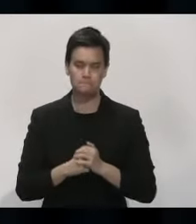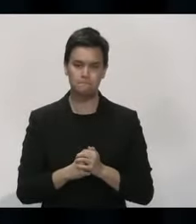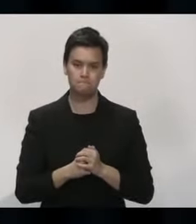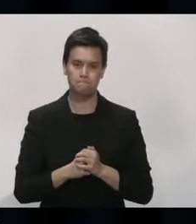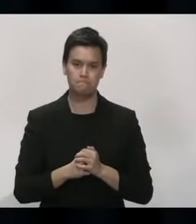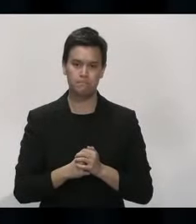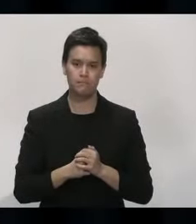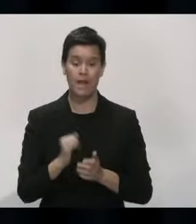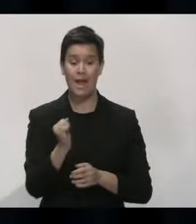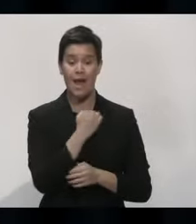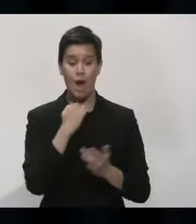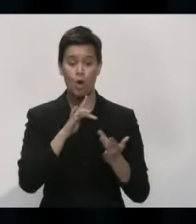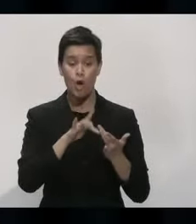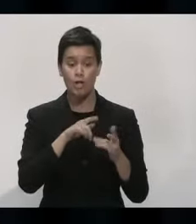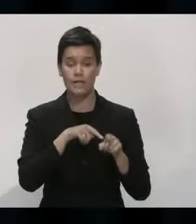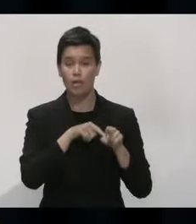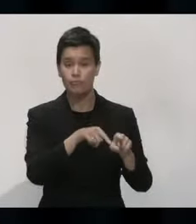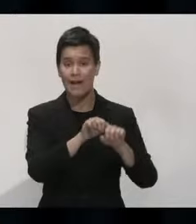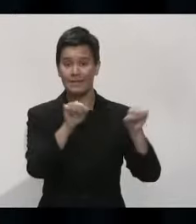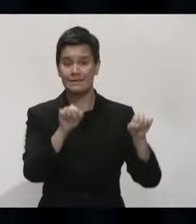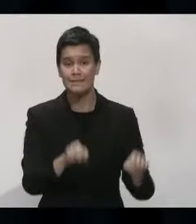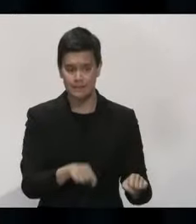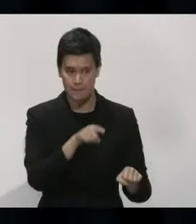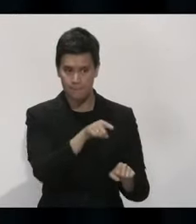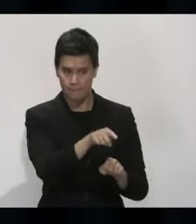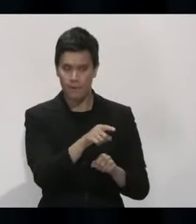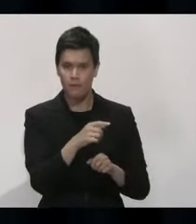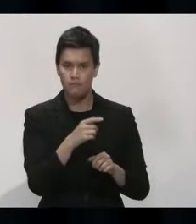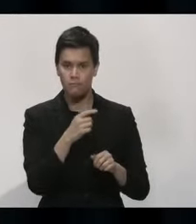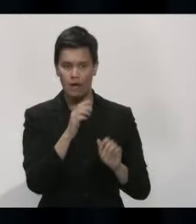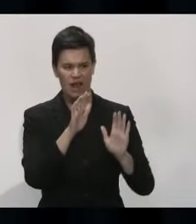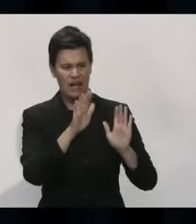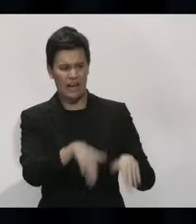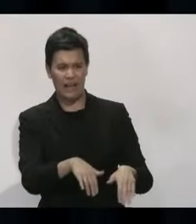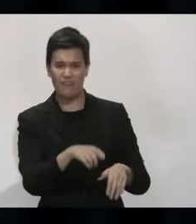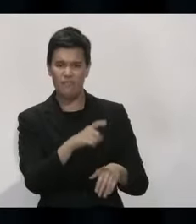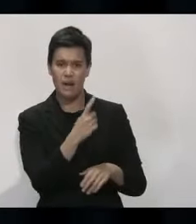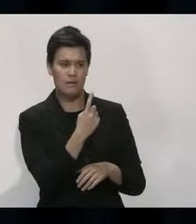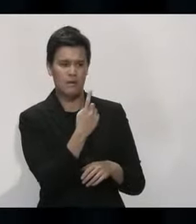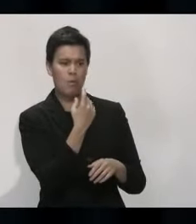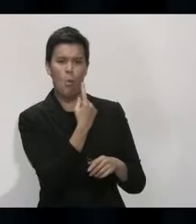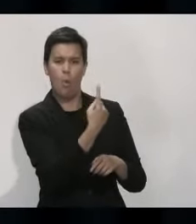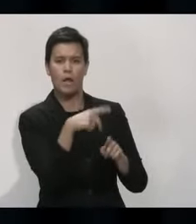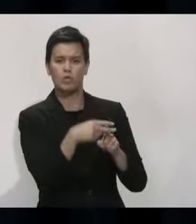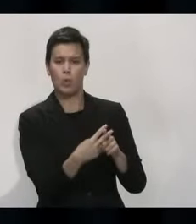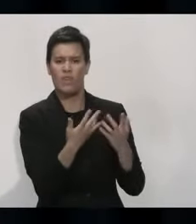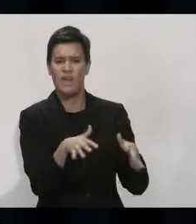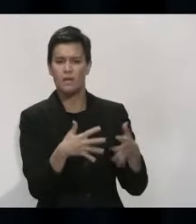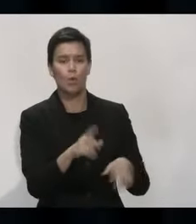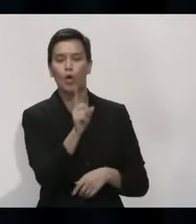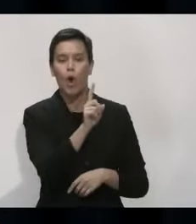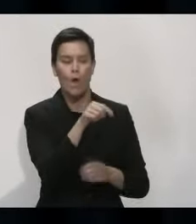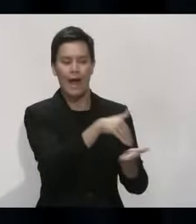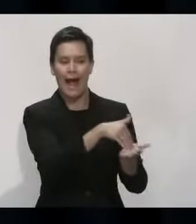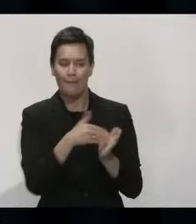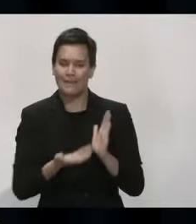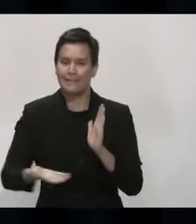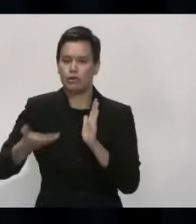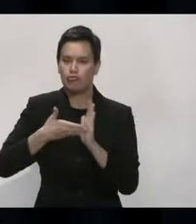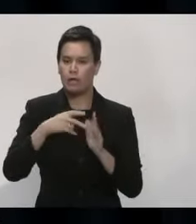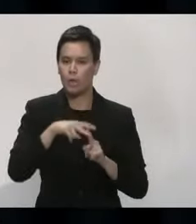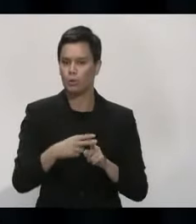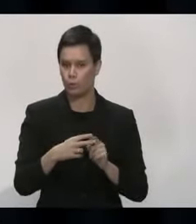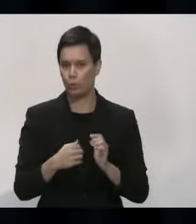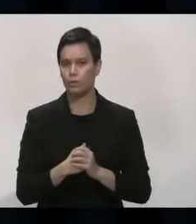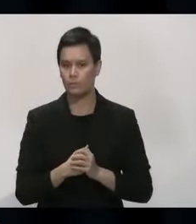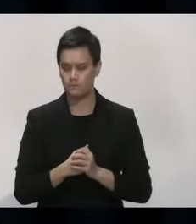tracing system will continue to be the backbone of our efforts here. And what we're asking all New Zealanders to do now is the same